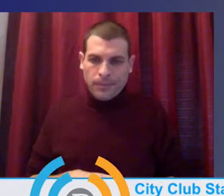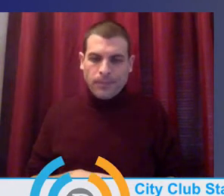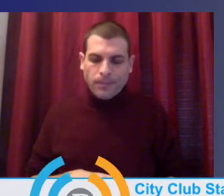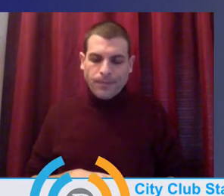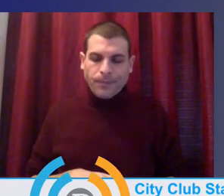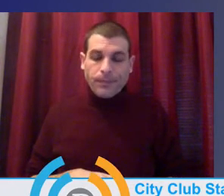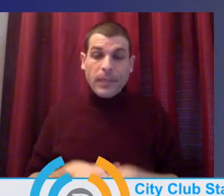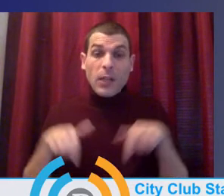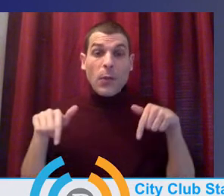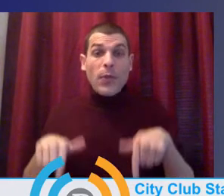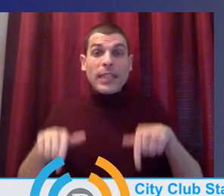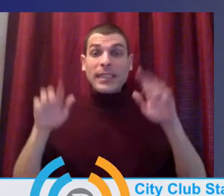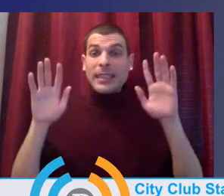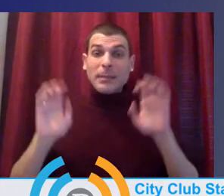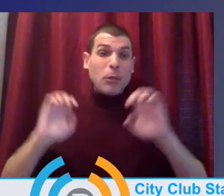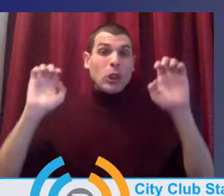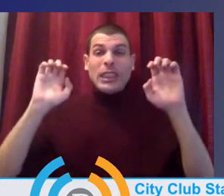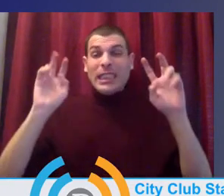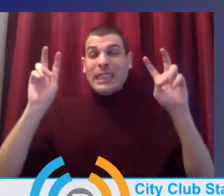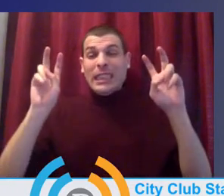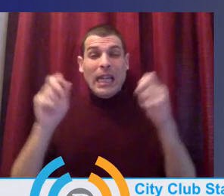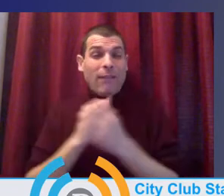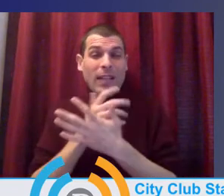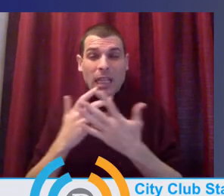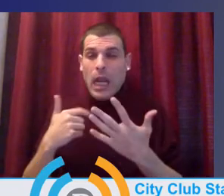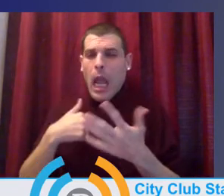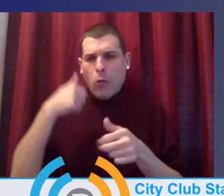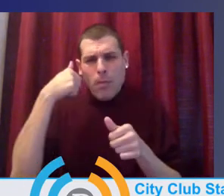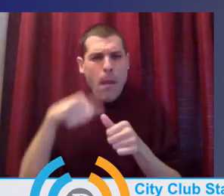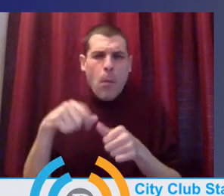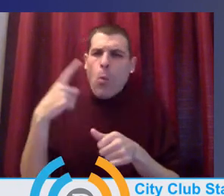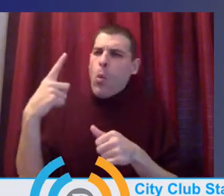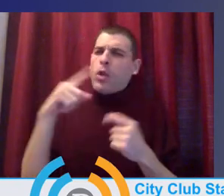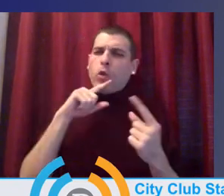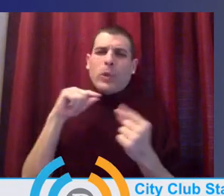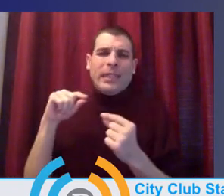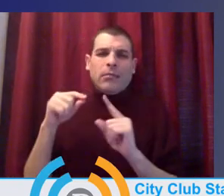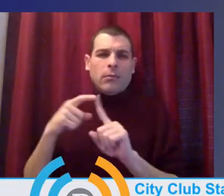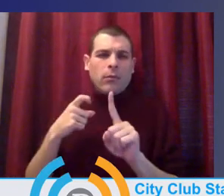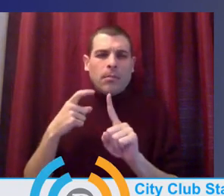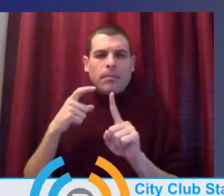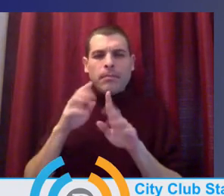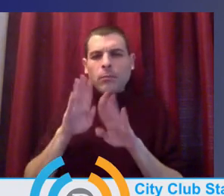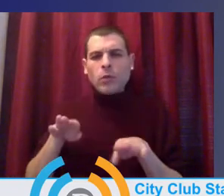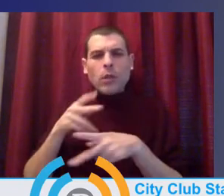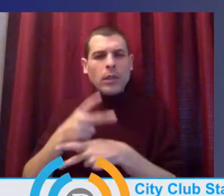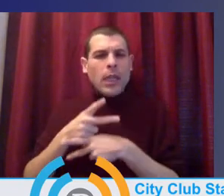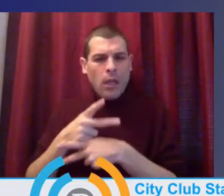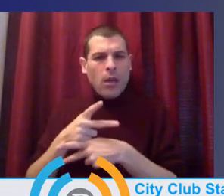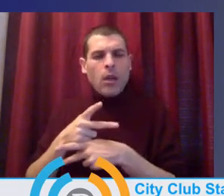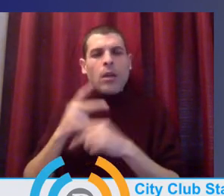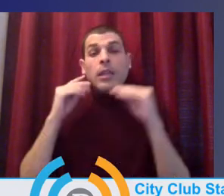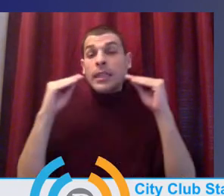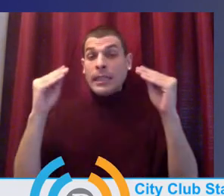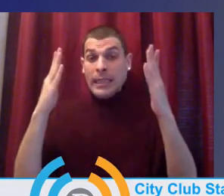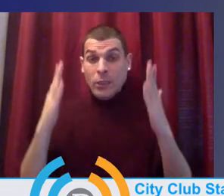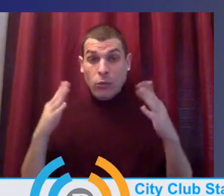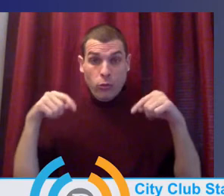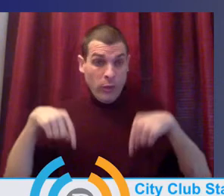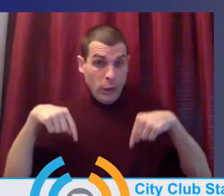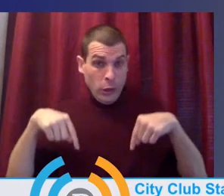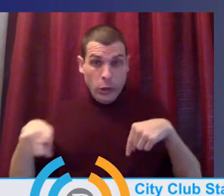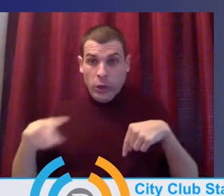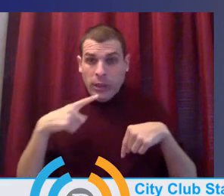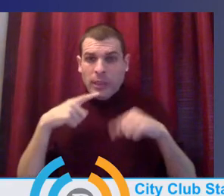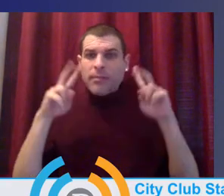is, is, you know, a tweet from a childcare, uh, an infant teacher in our city who said, I have 101